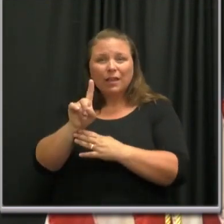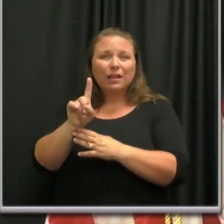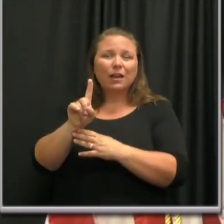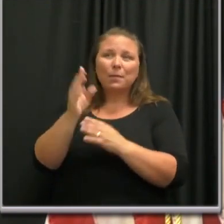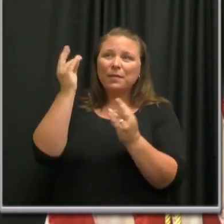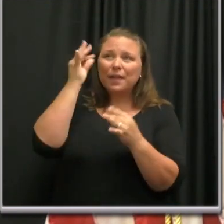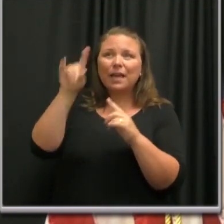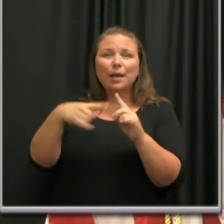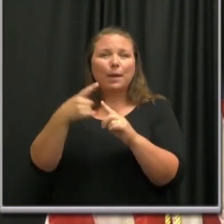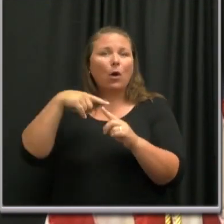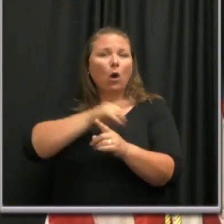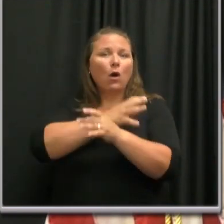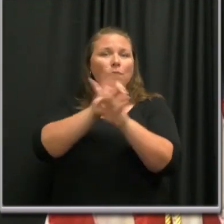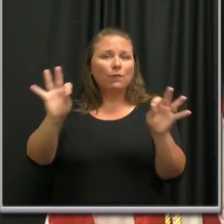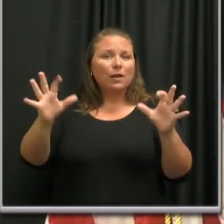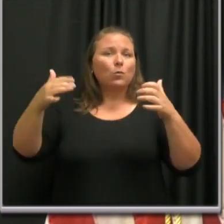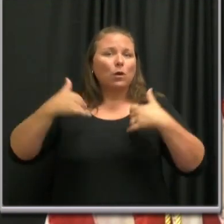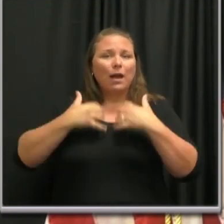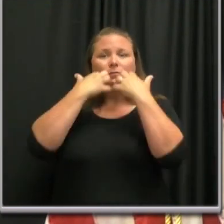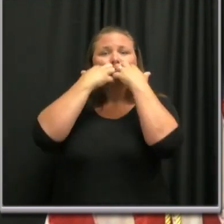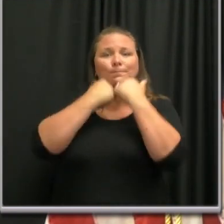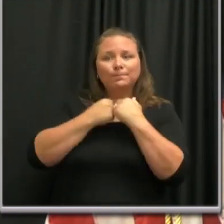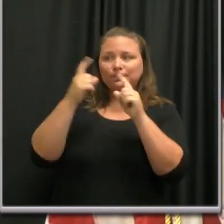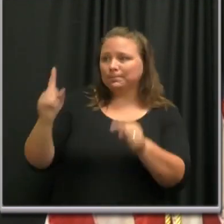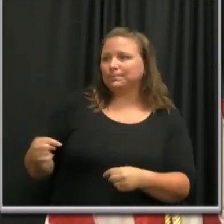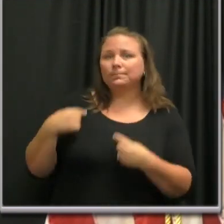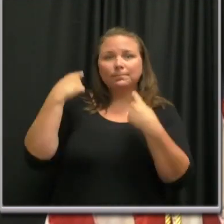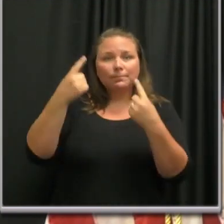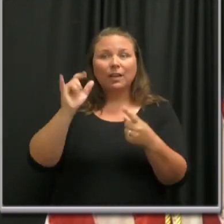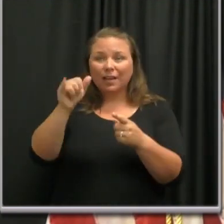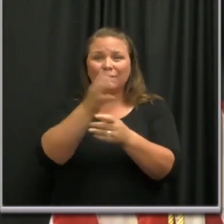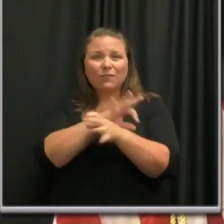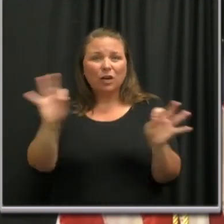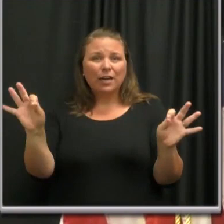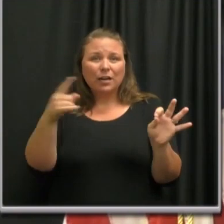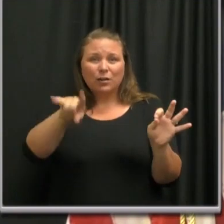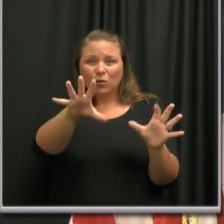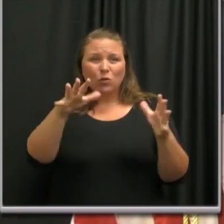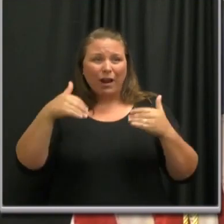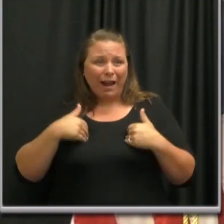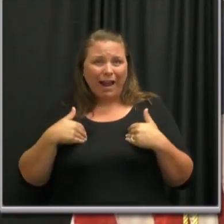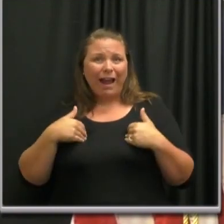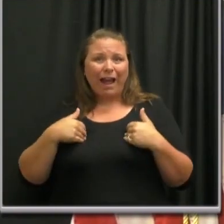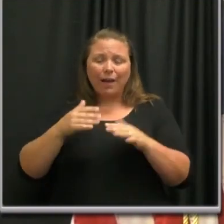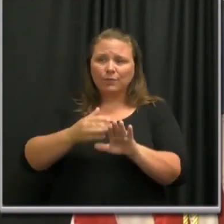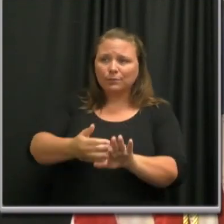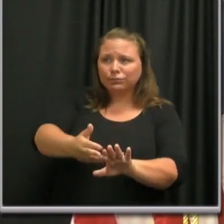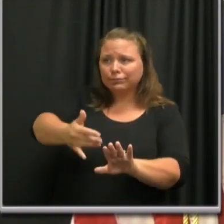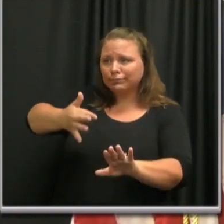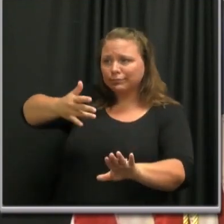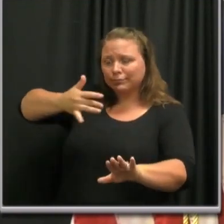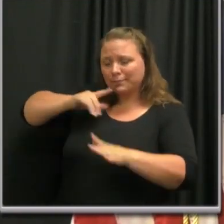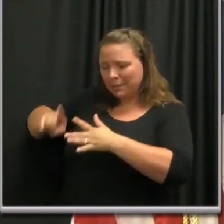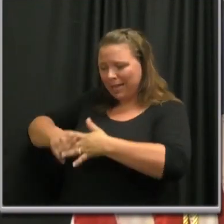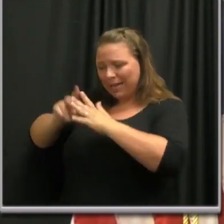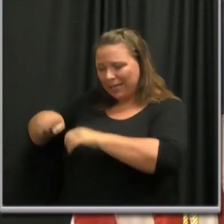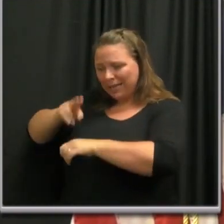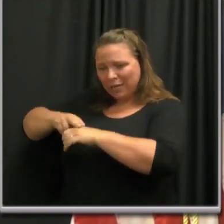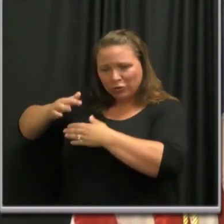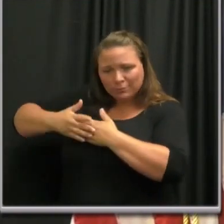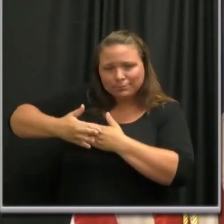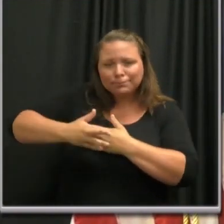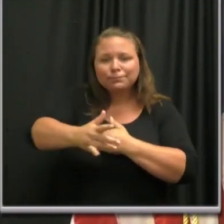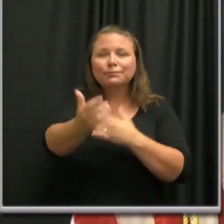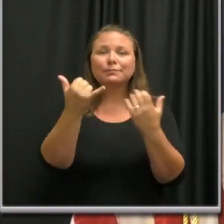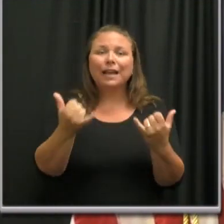freedoms that we all hold dear, those freedoms that go to the beginning of our nation and have continued ever since. But in